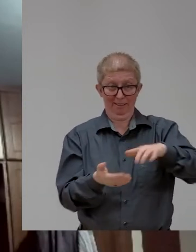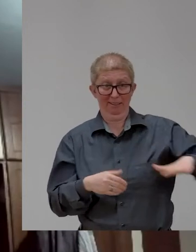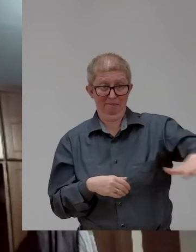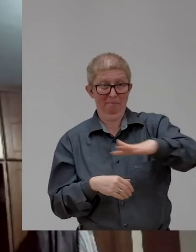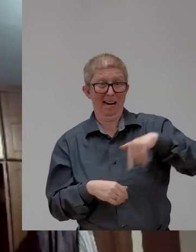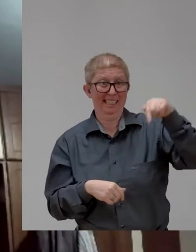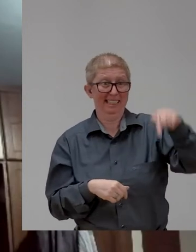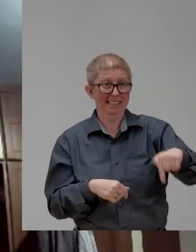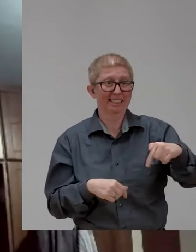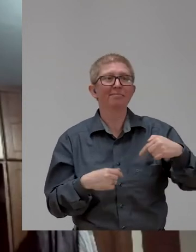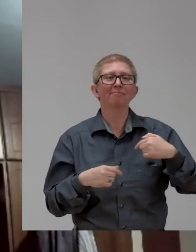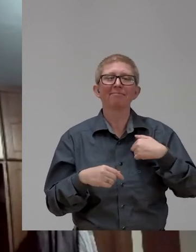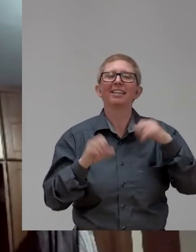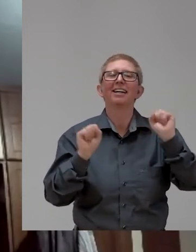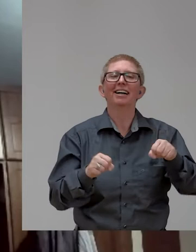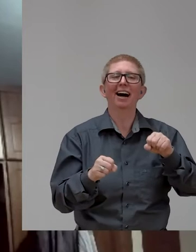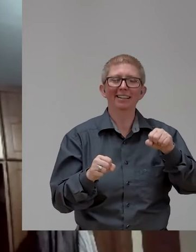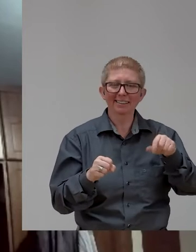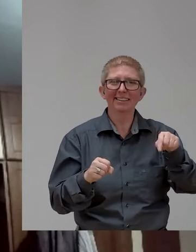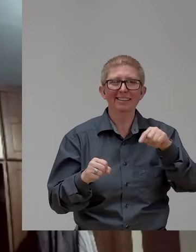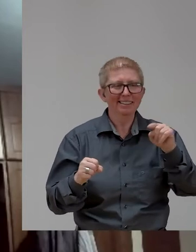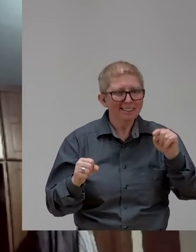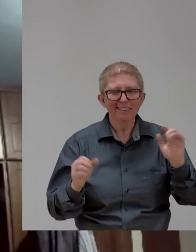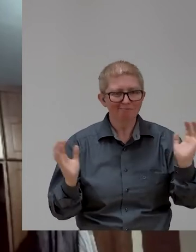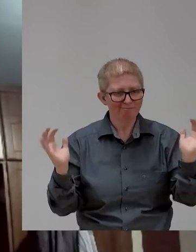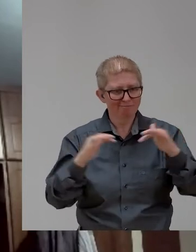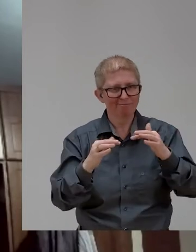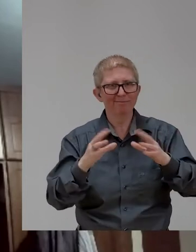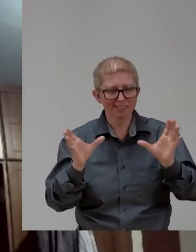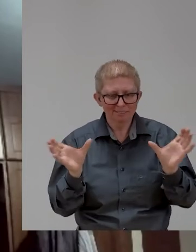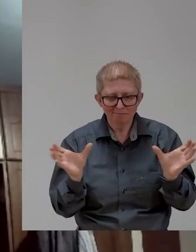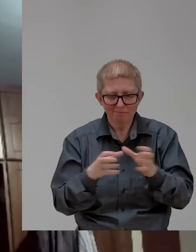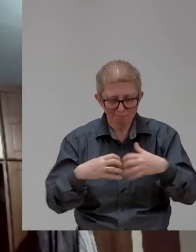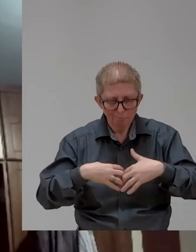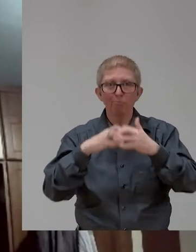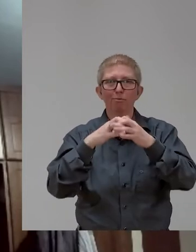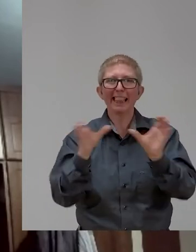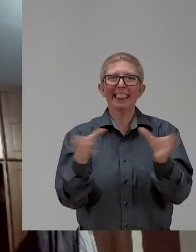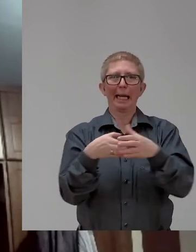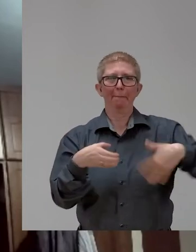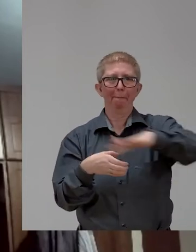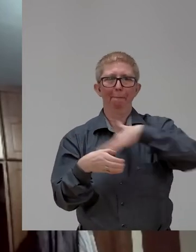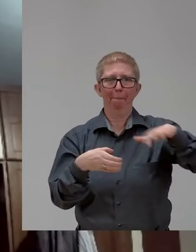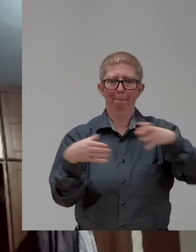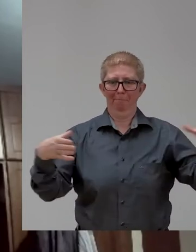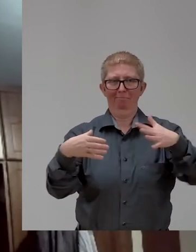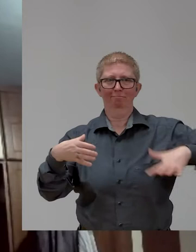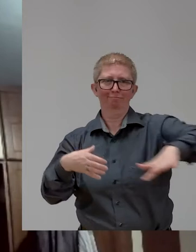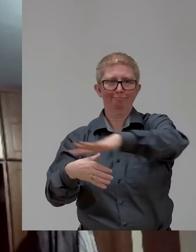into teaming, as Martin was fantastically pointing it out. We team with others. know,